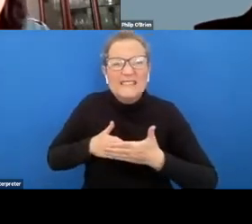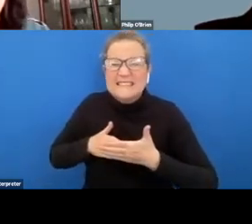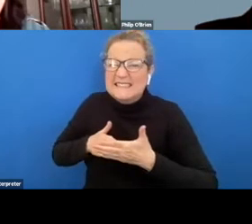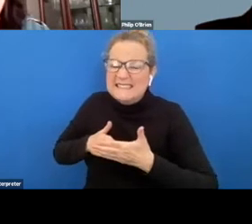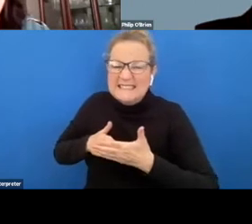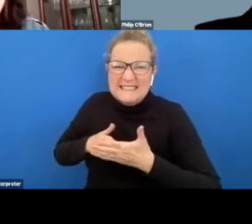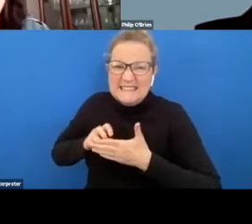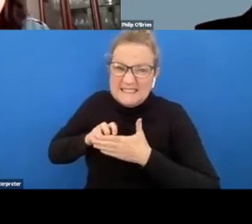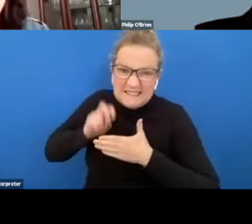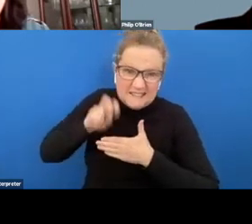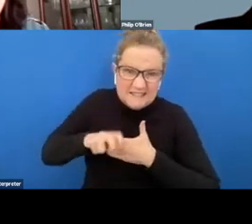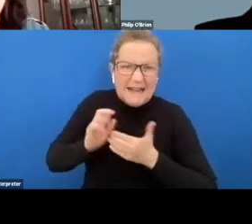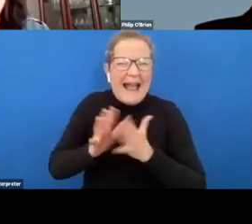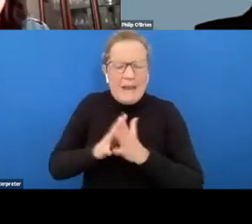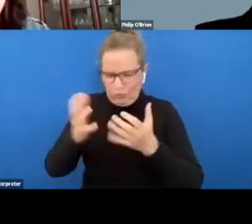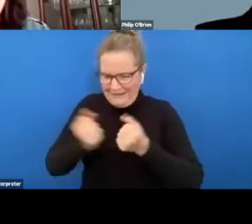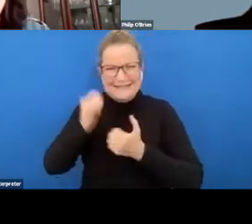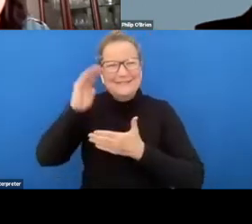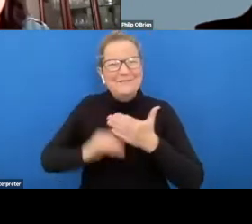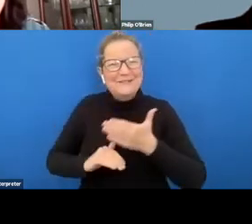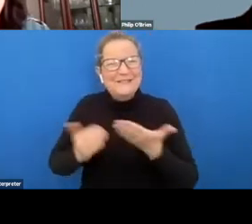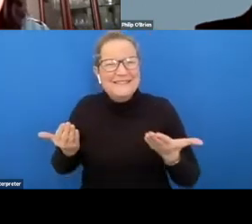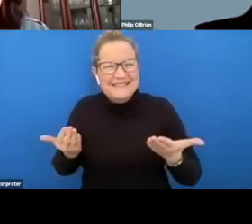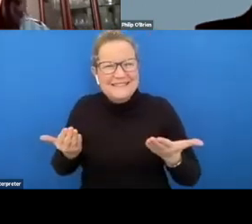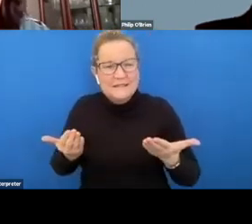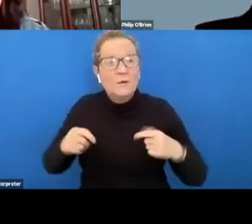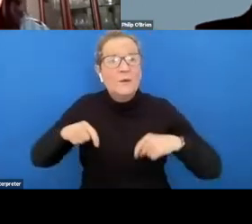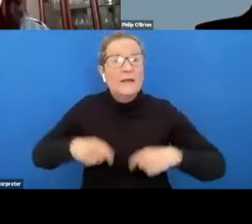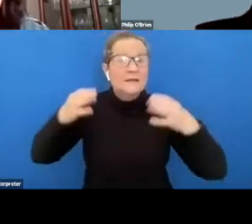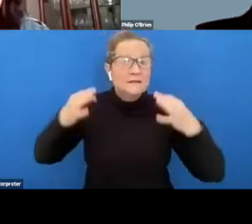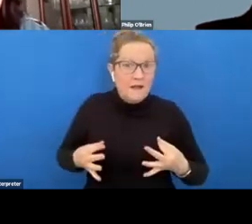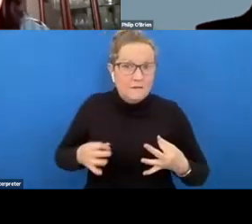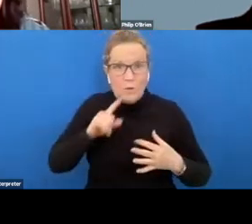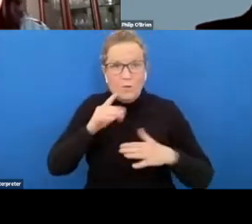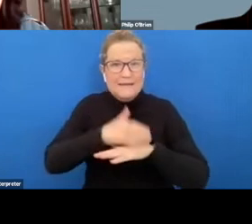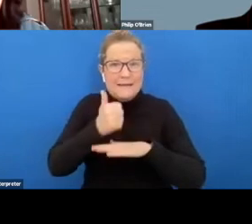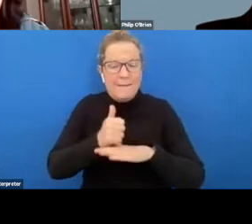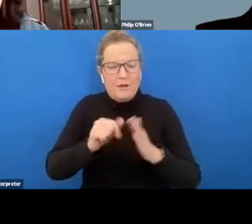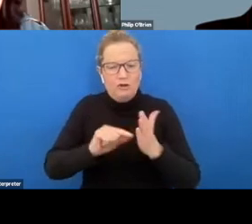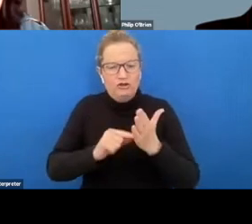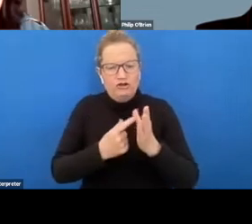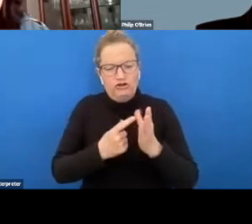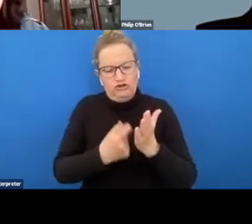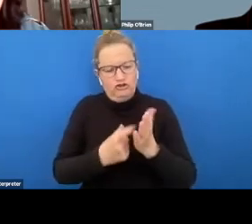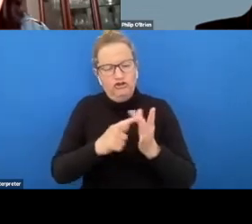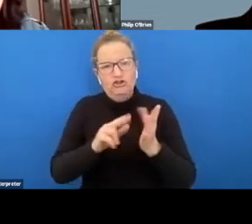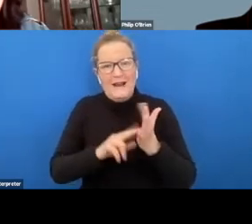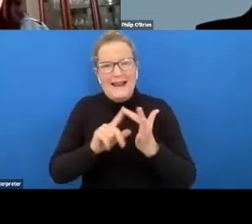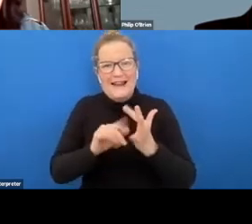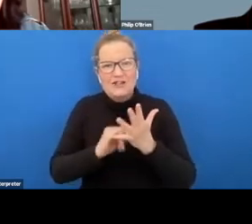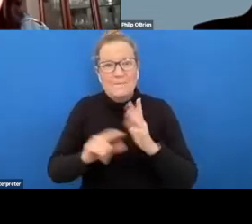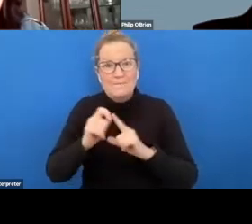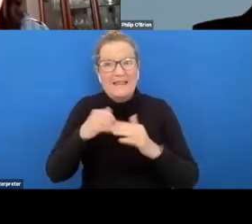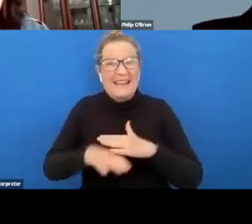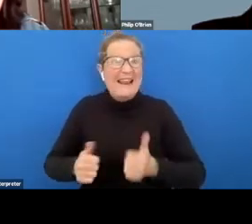get how do you get that experience so we um we decided to implement a traineeship program within our own organization